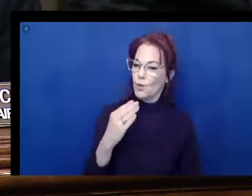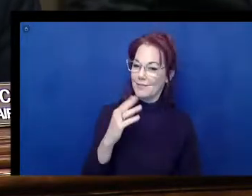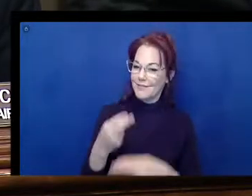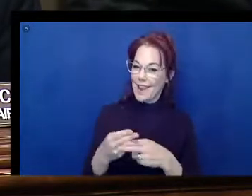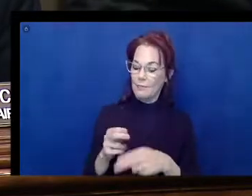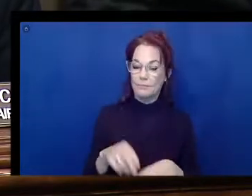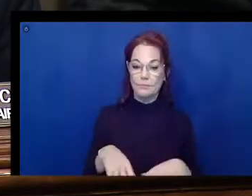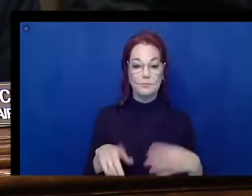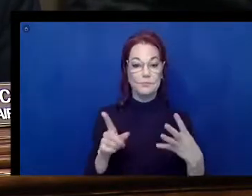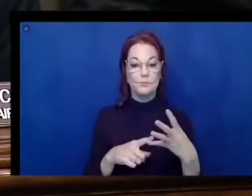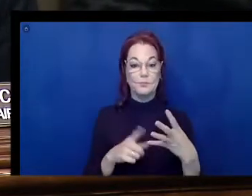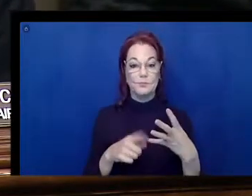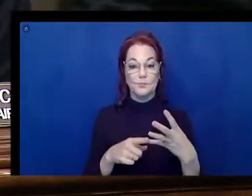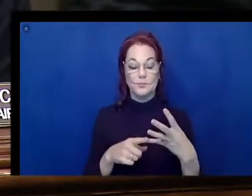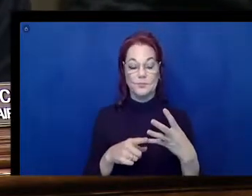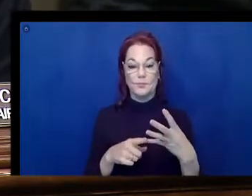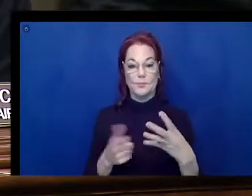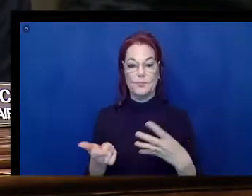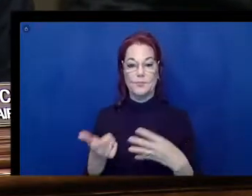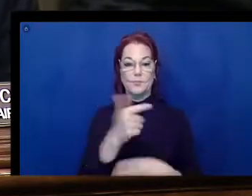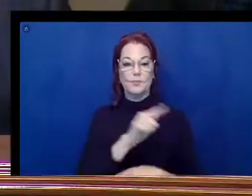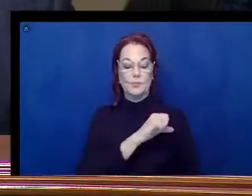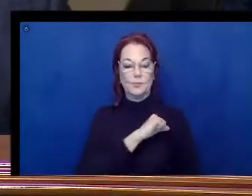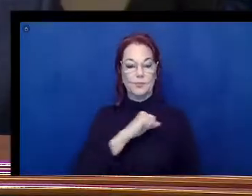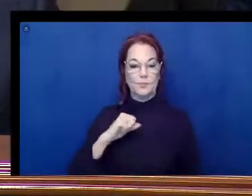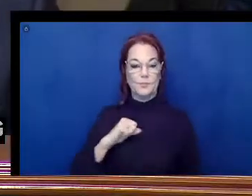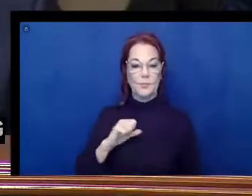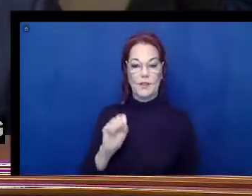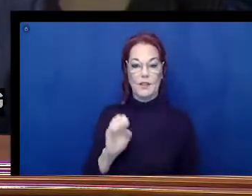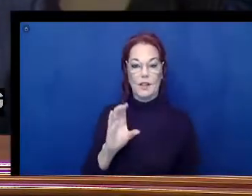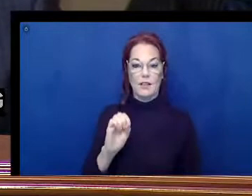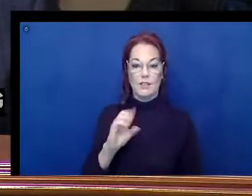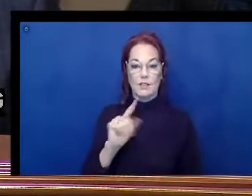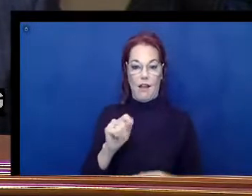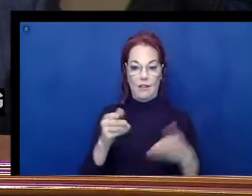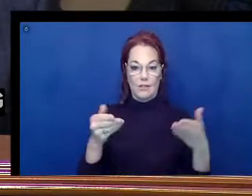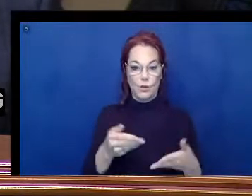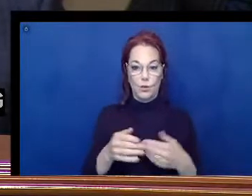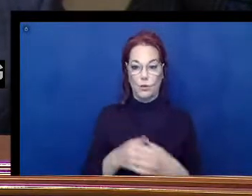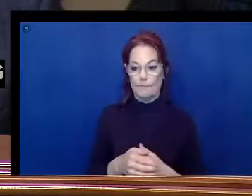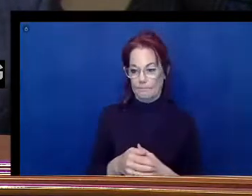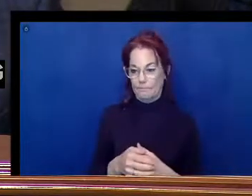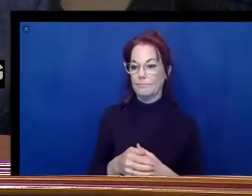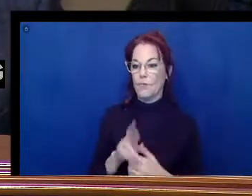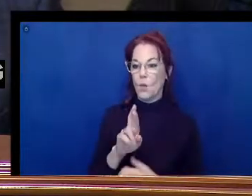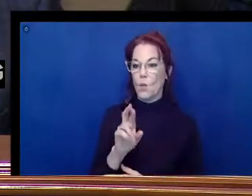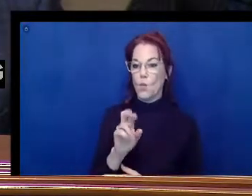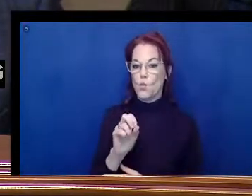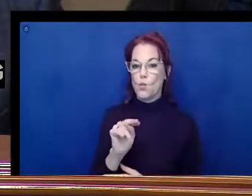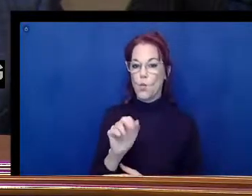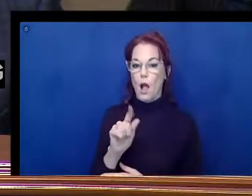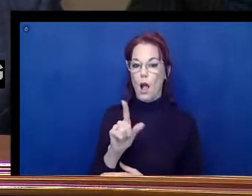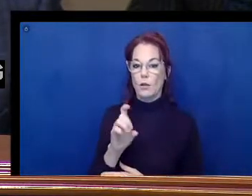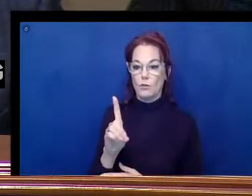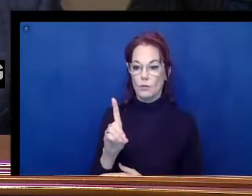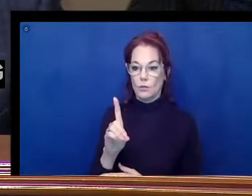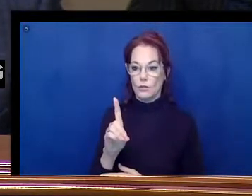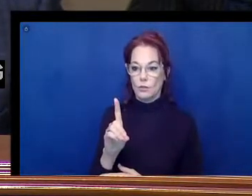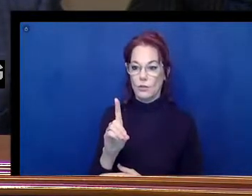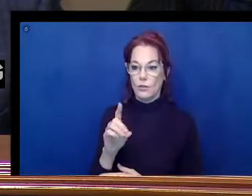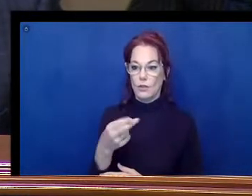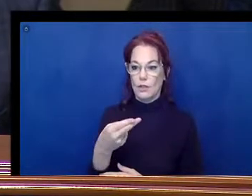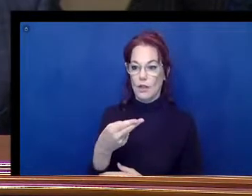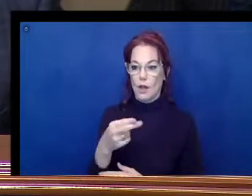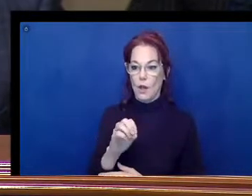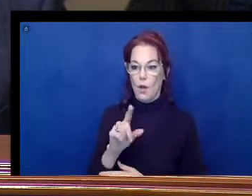I'll turn to Ranking Member Scott. Thank you, Mr. Chairman. Ronald G. Holmquist retired to South Carolina after a successful career in the Navy and